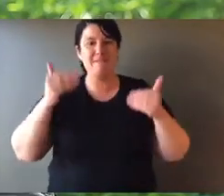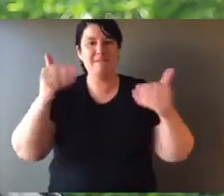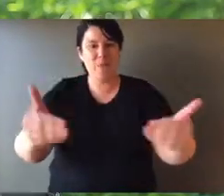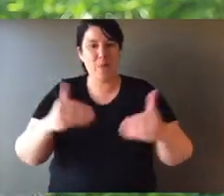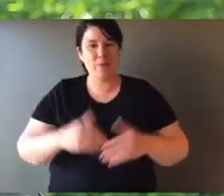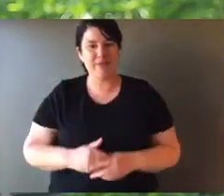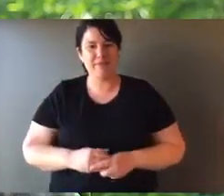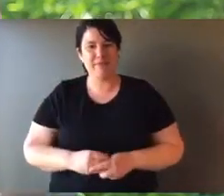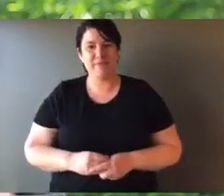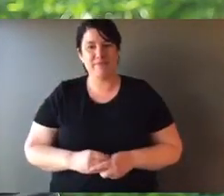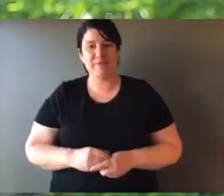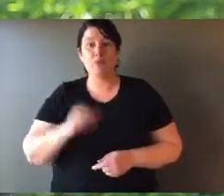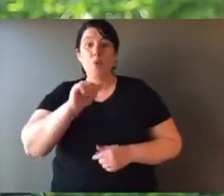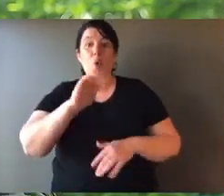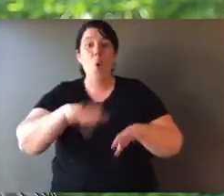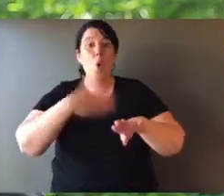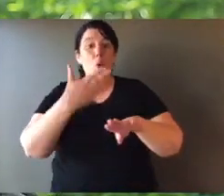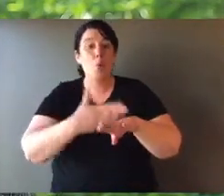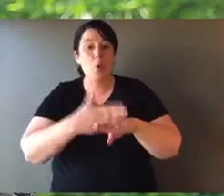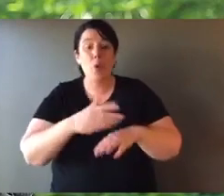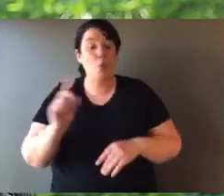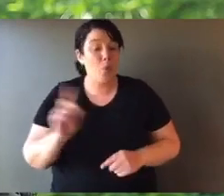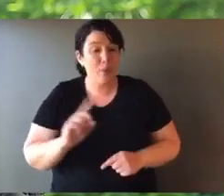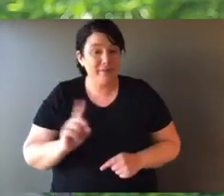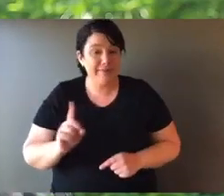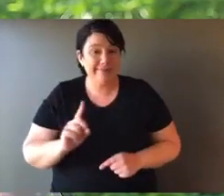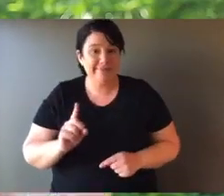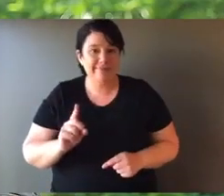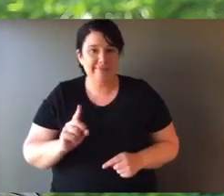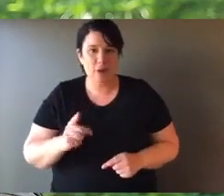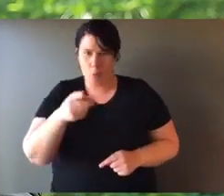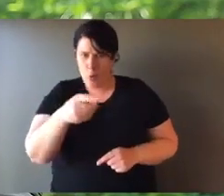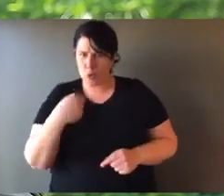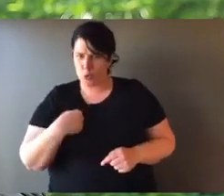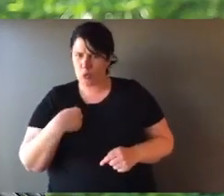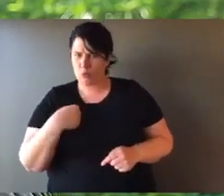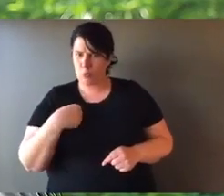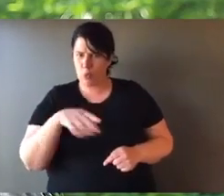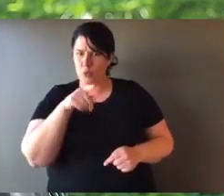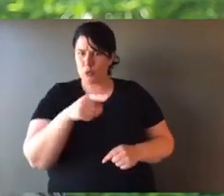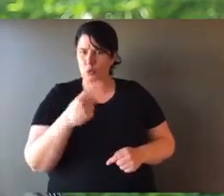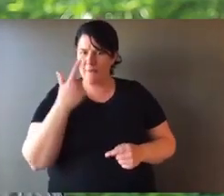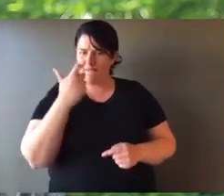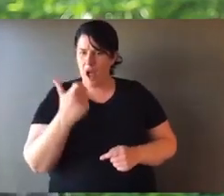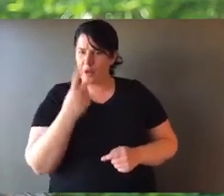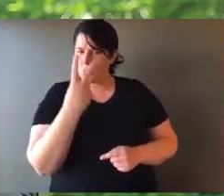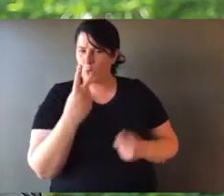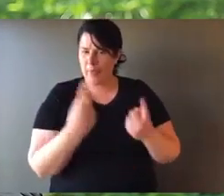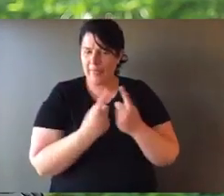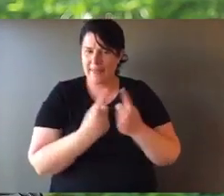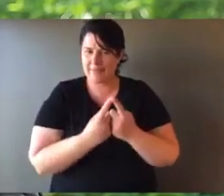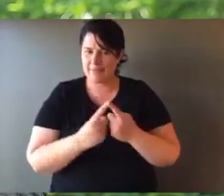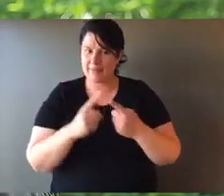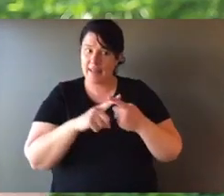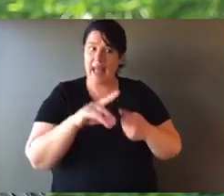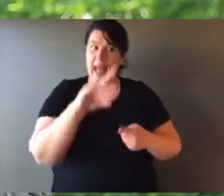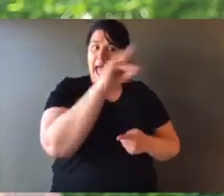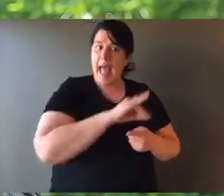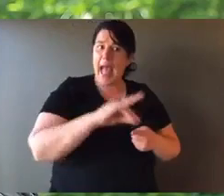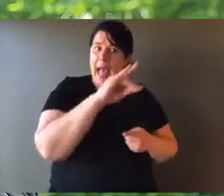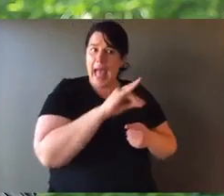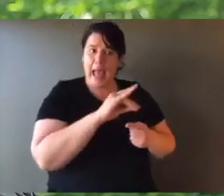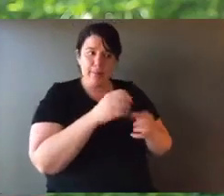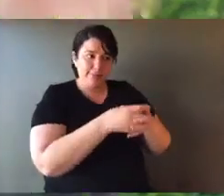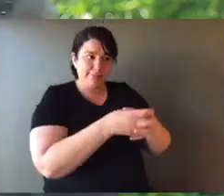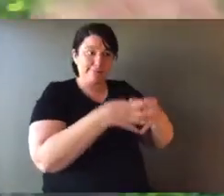outcomes, it means we go forward. Your homework for today is I would like you to find two different